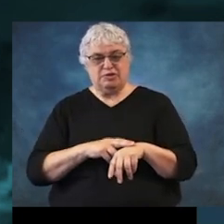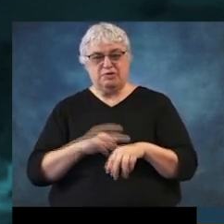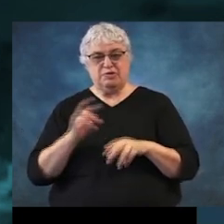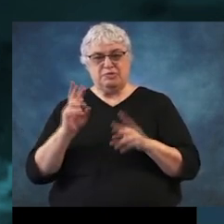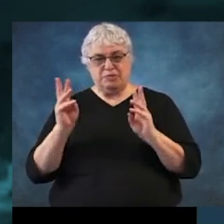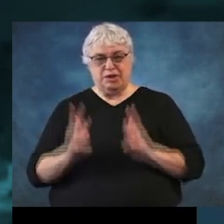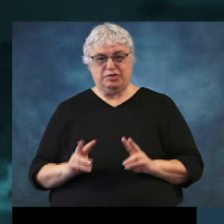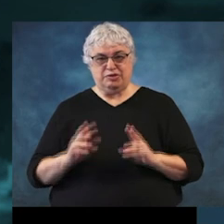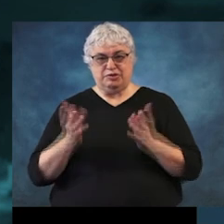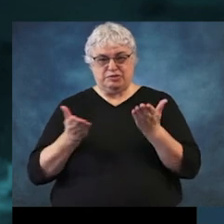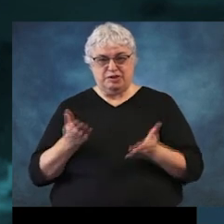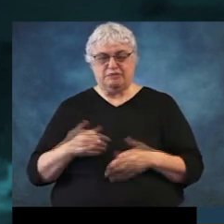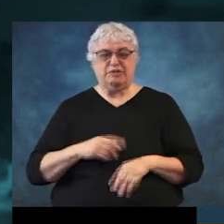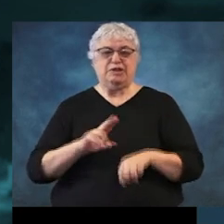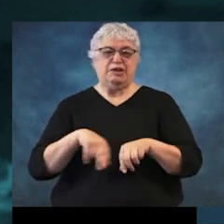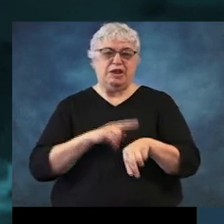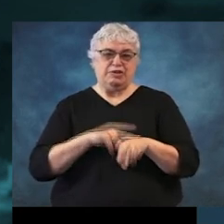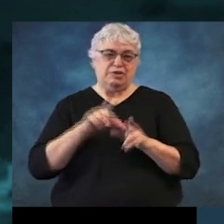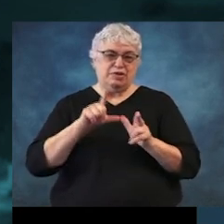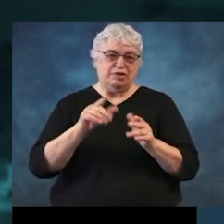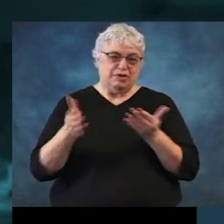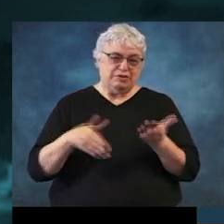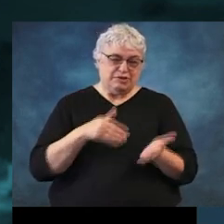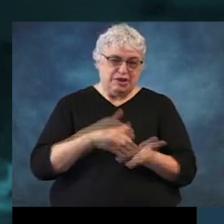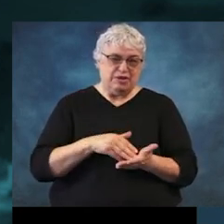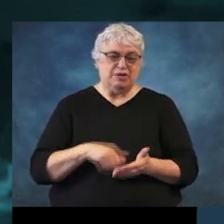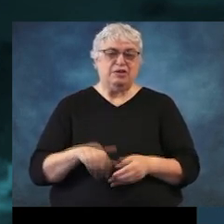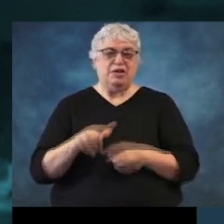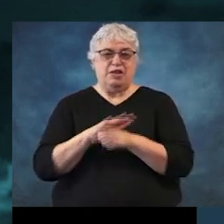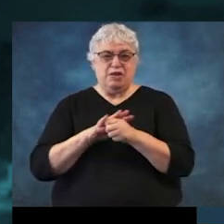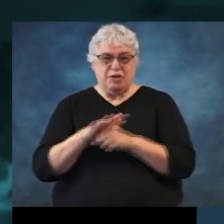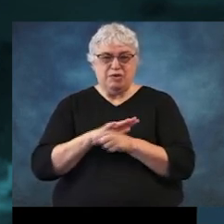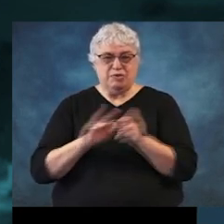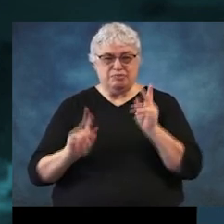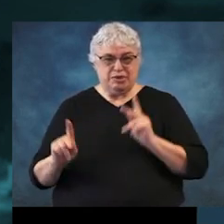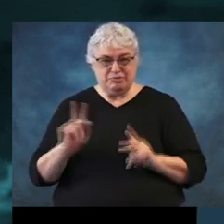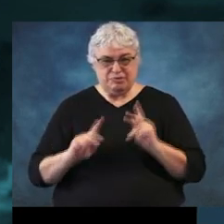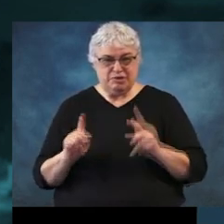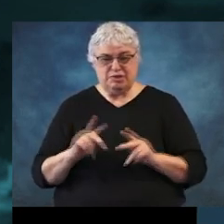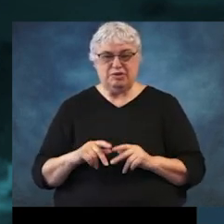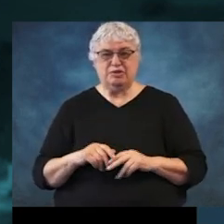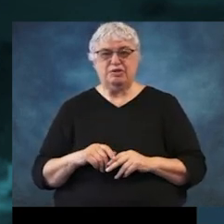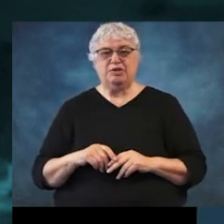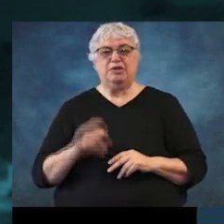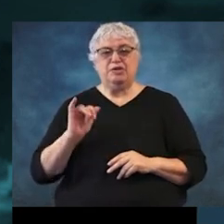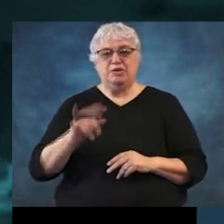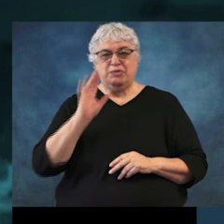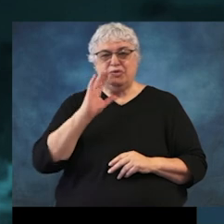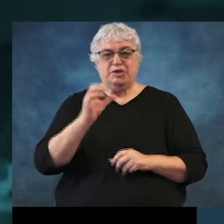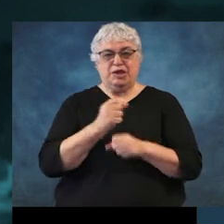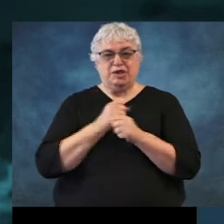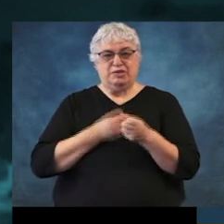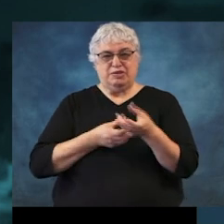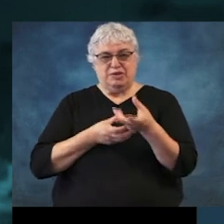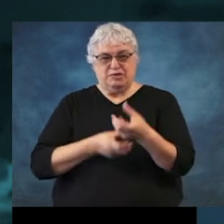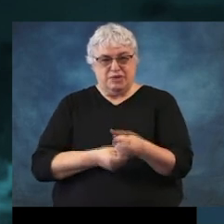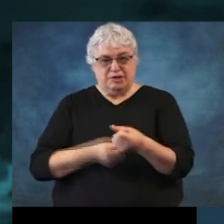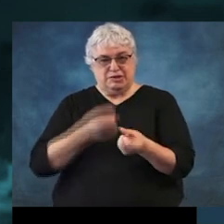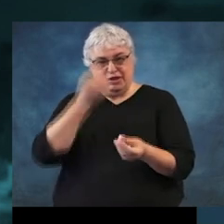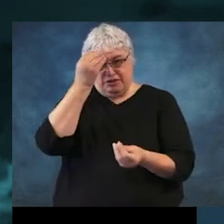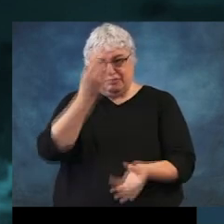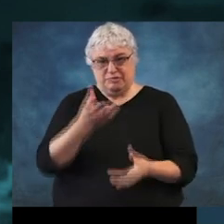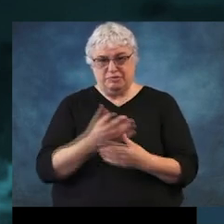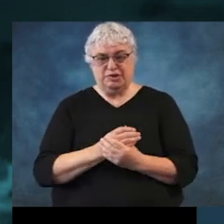Center, your local emergency management, your local officials. That's where you're going to get that trusted information